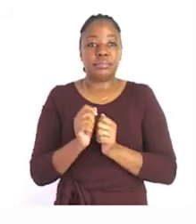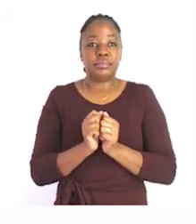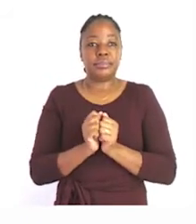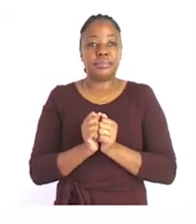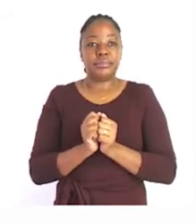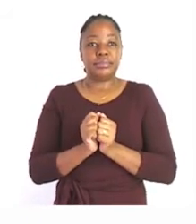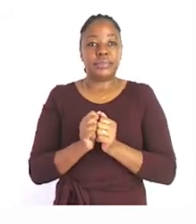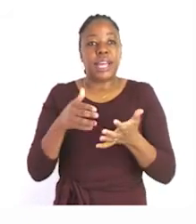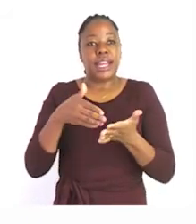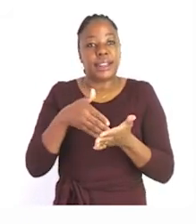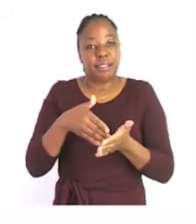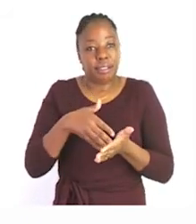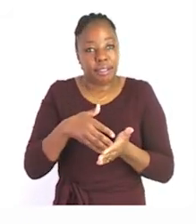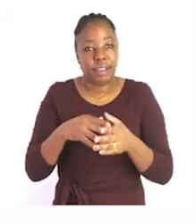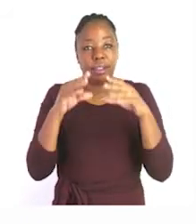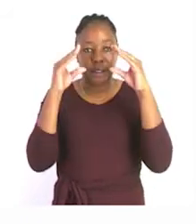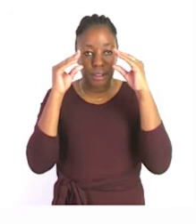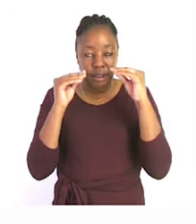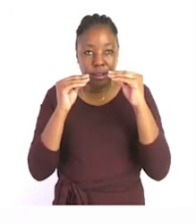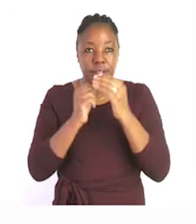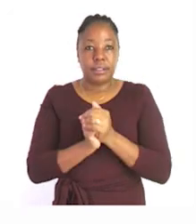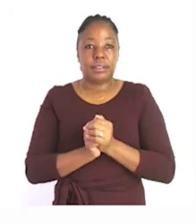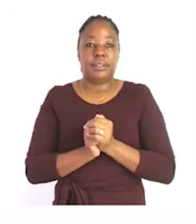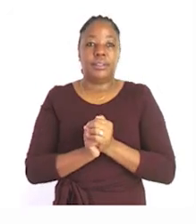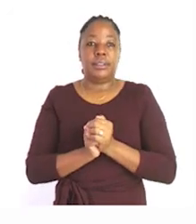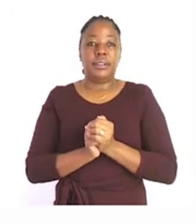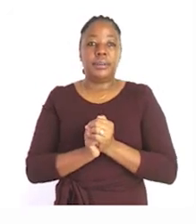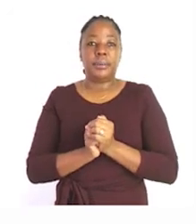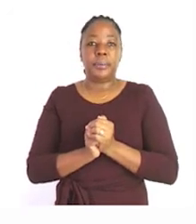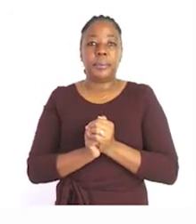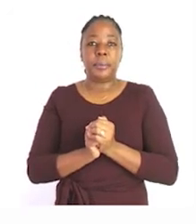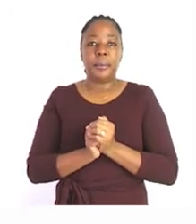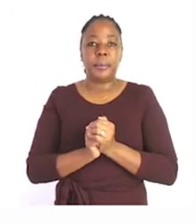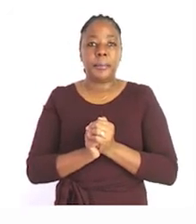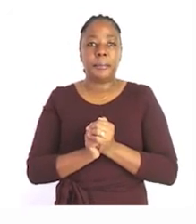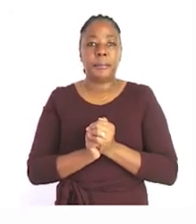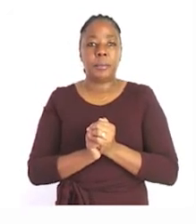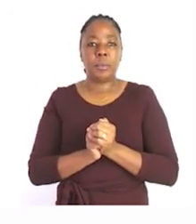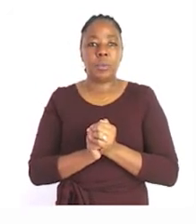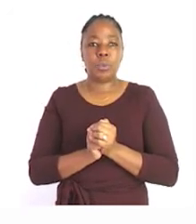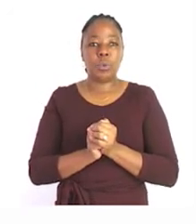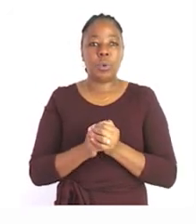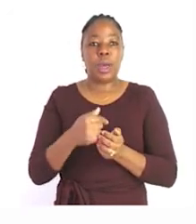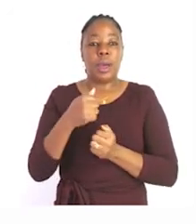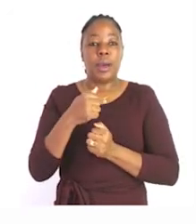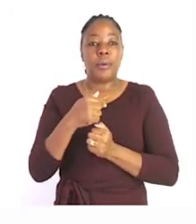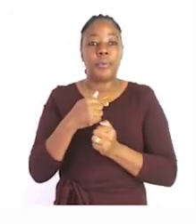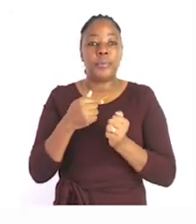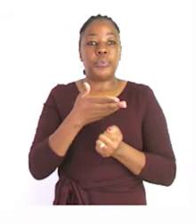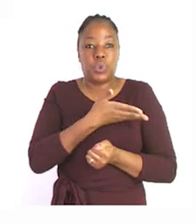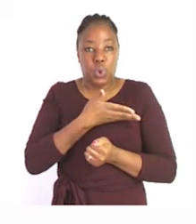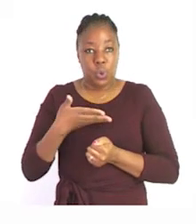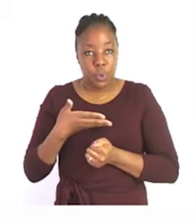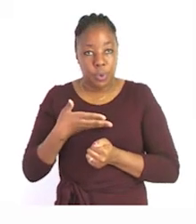if you look at me i am a woman but i can also be called